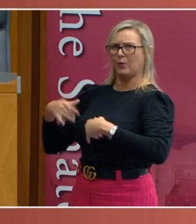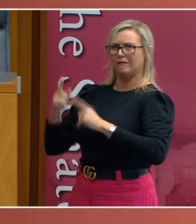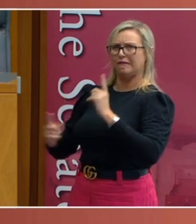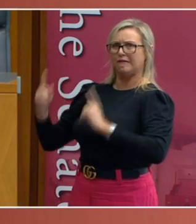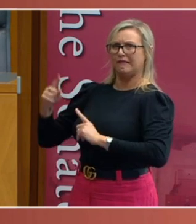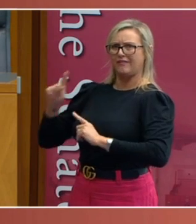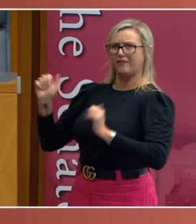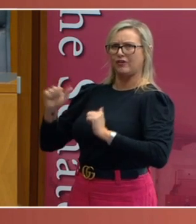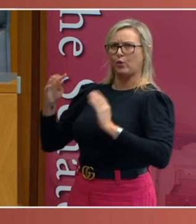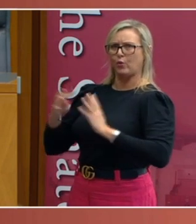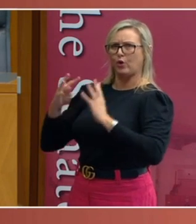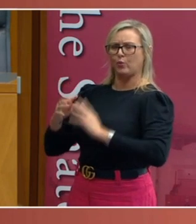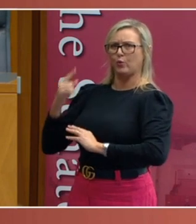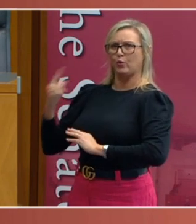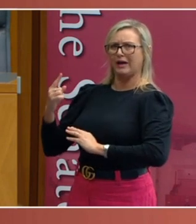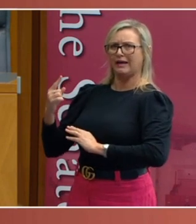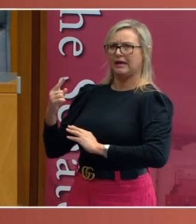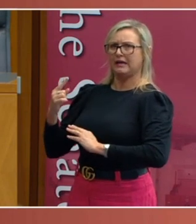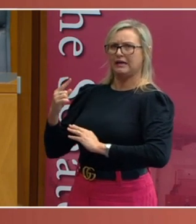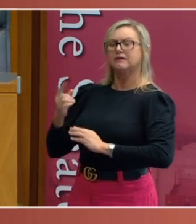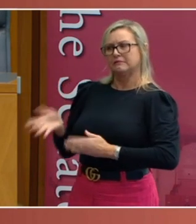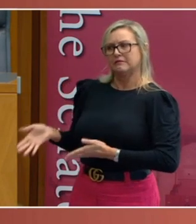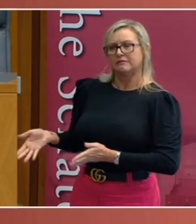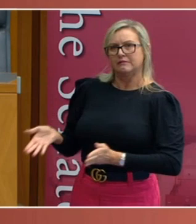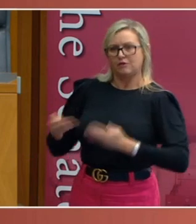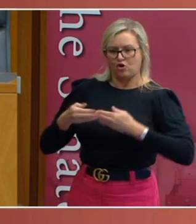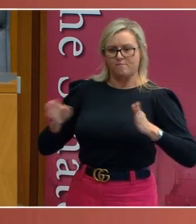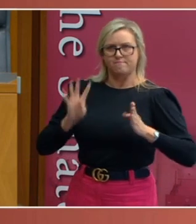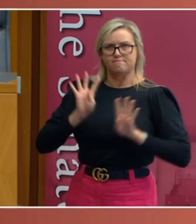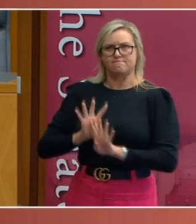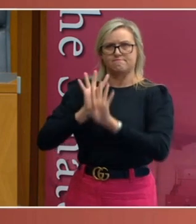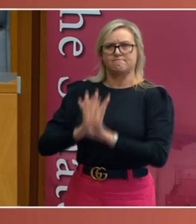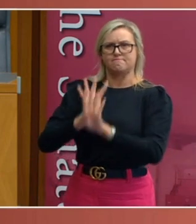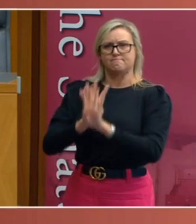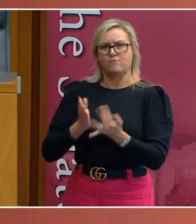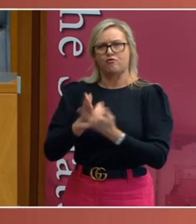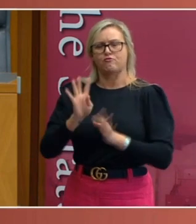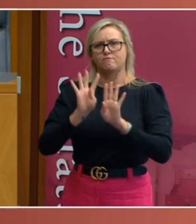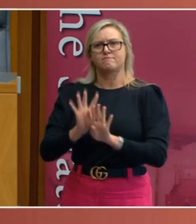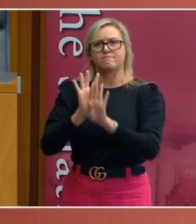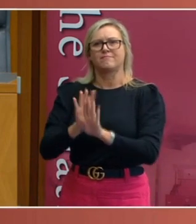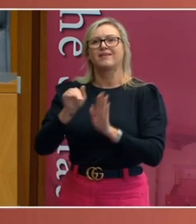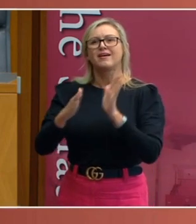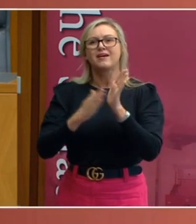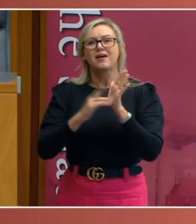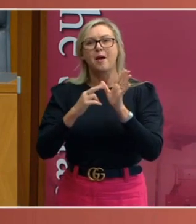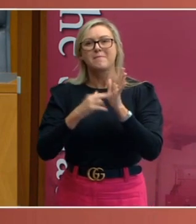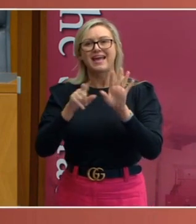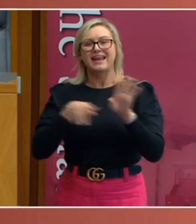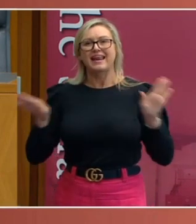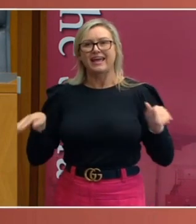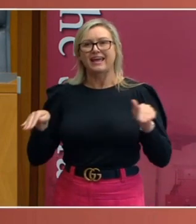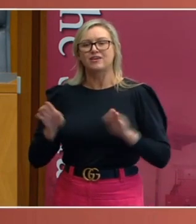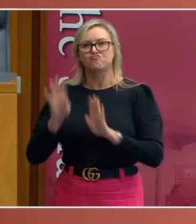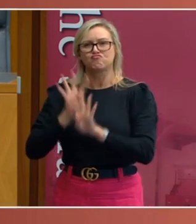World War I, so they were let out. They marched all the way down to the wharf at Manly, took a ferry into